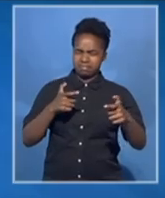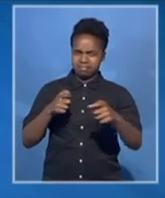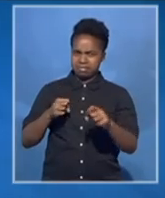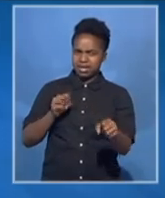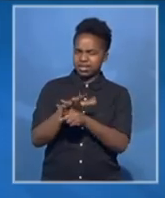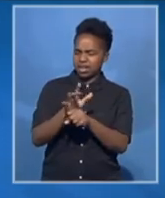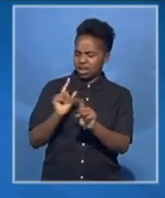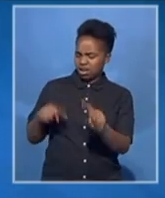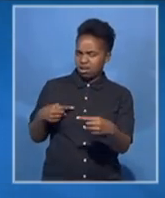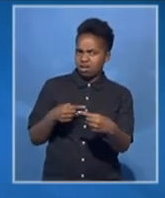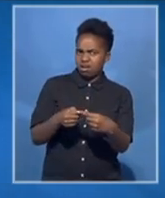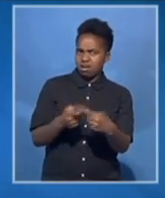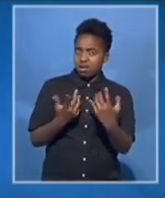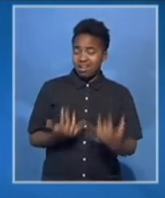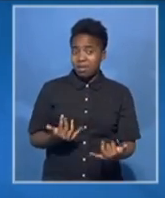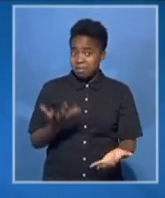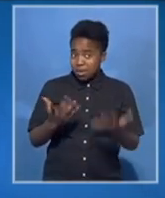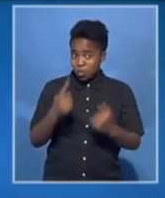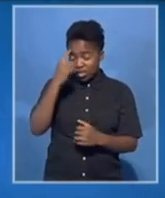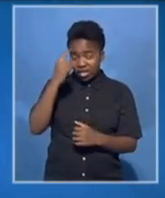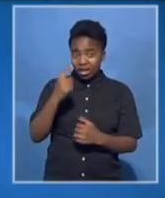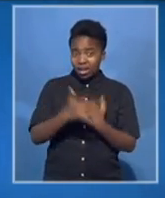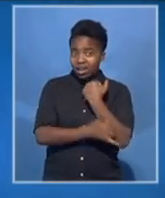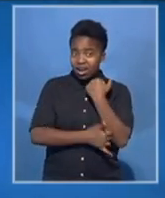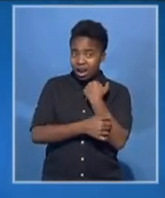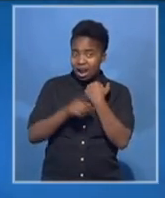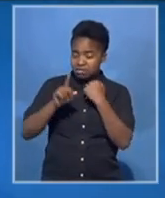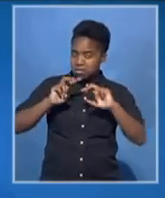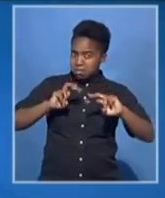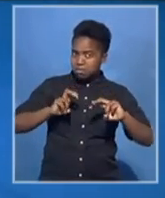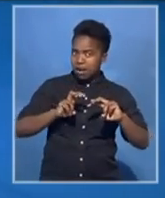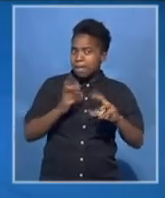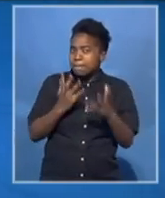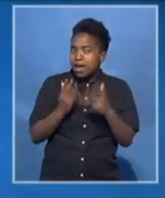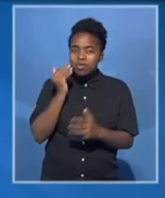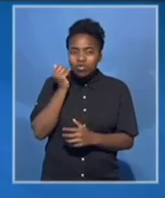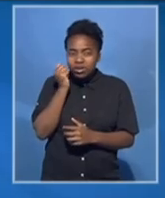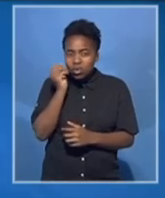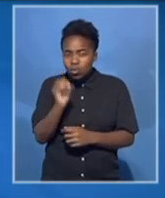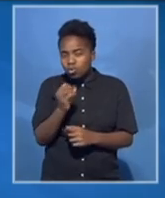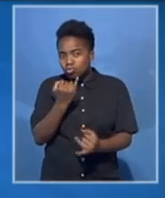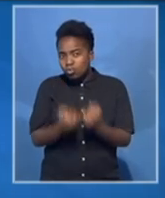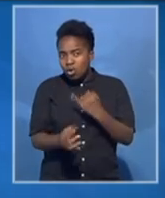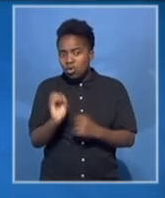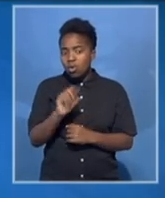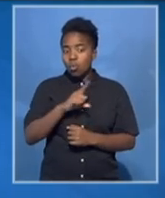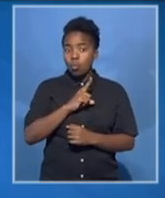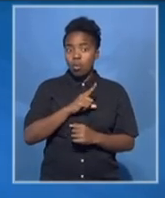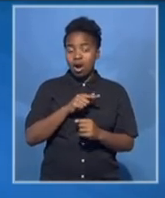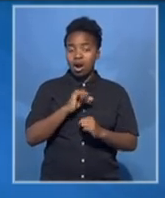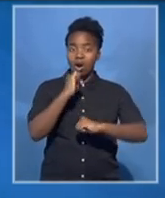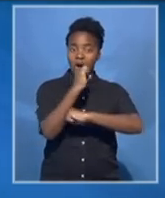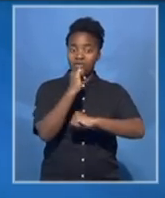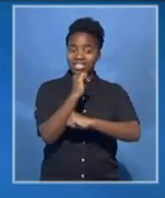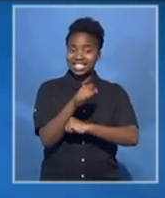months now. Do you think perhaps it's time for the country to do some introspection? People have also been talking about the fact that Charlie Hebdo offices